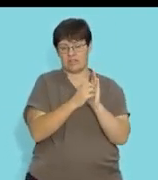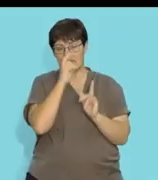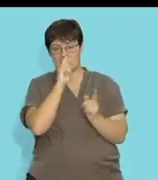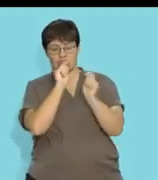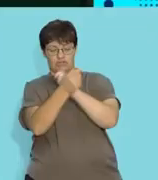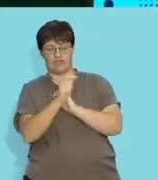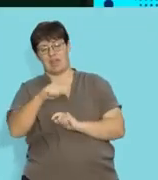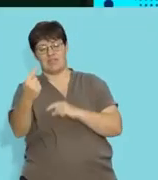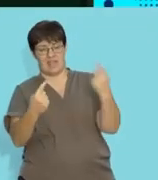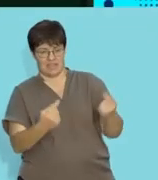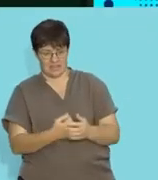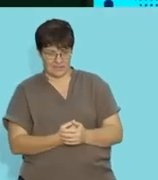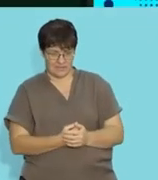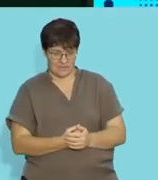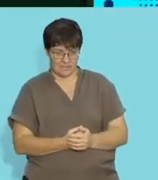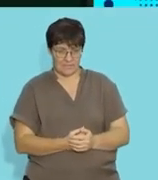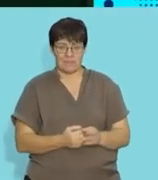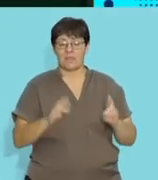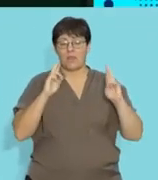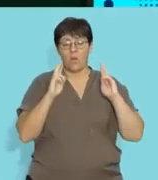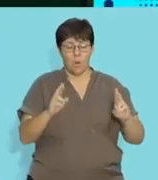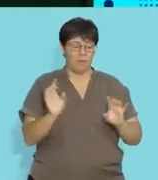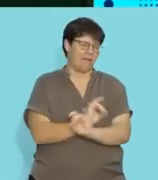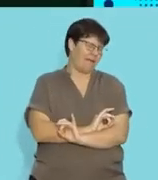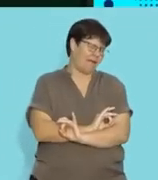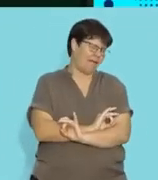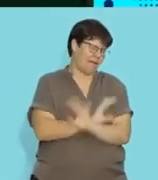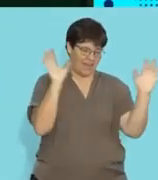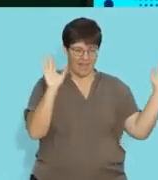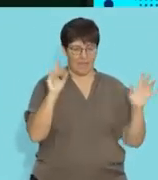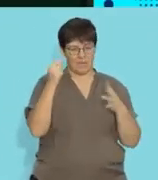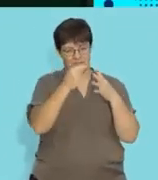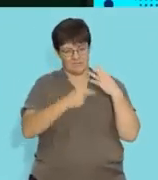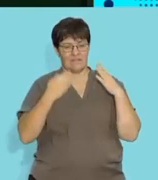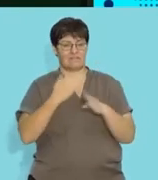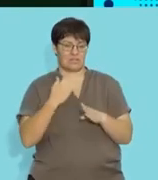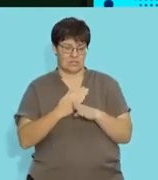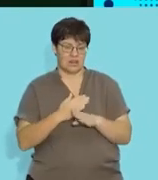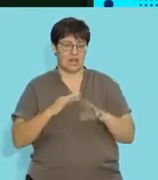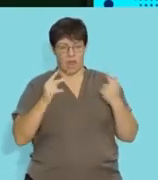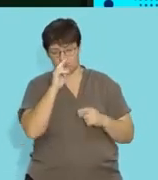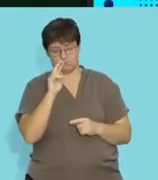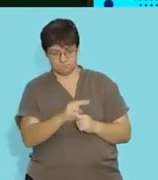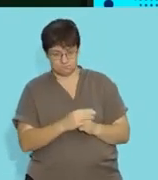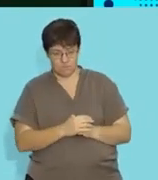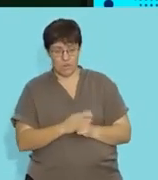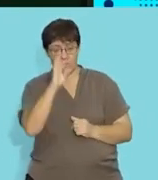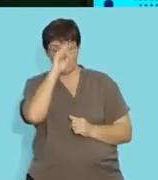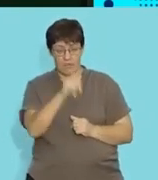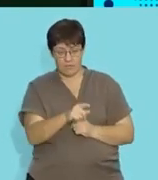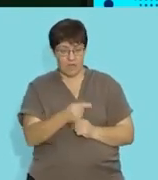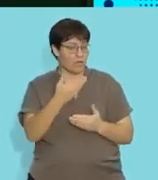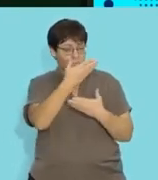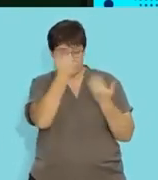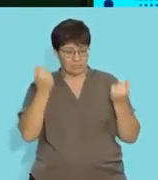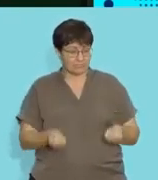moves and becomes the other functions. Guys, I hope this has clarified a few things about functions and how to